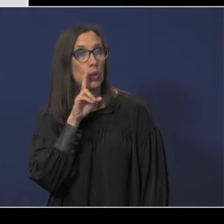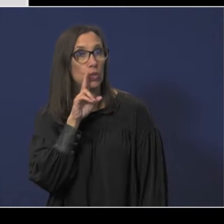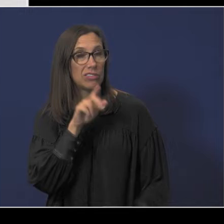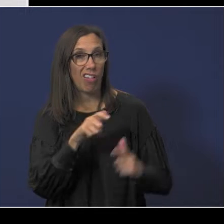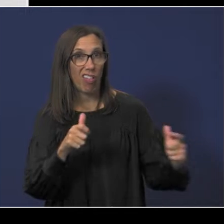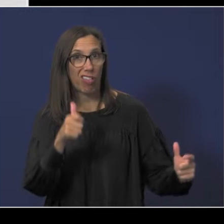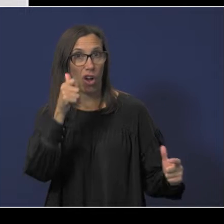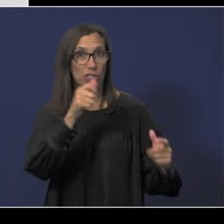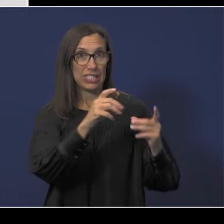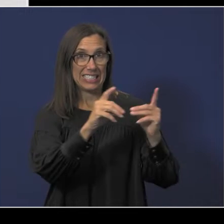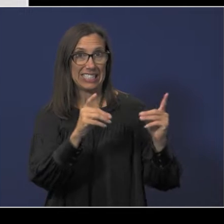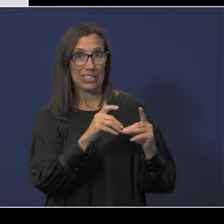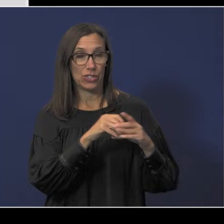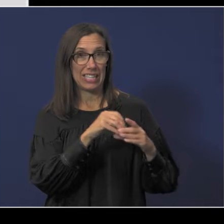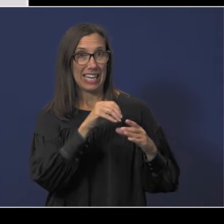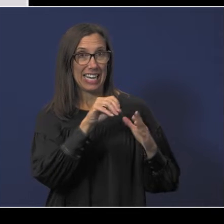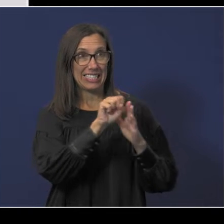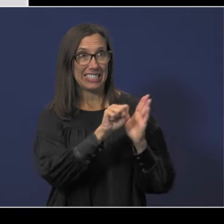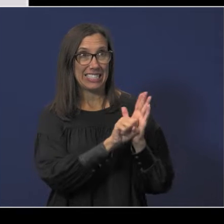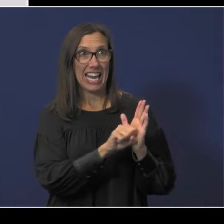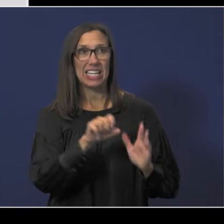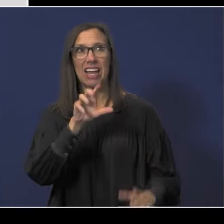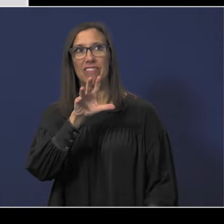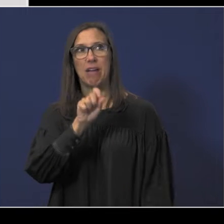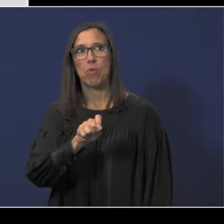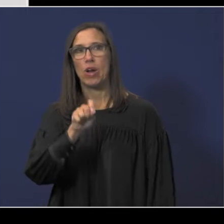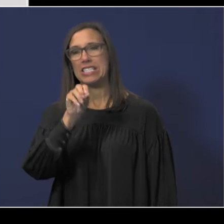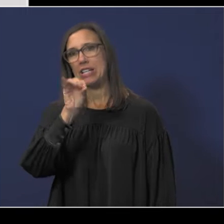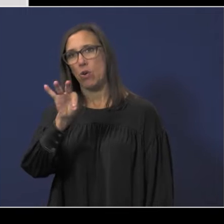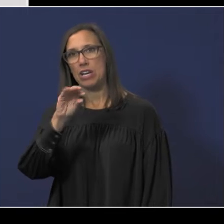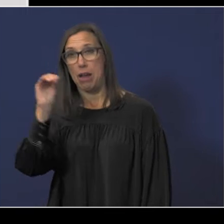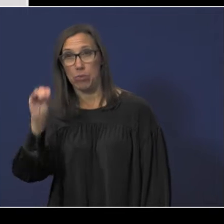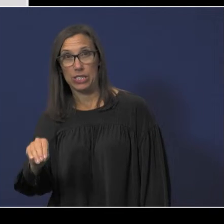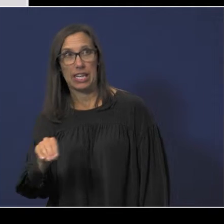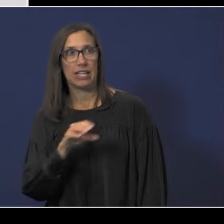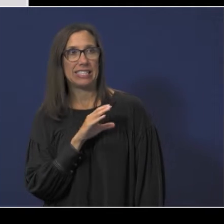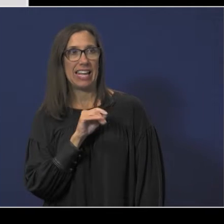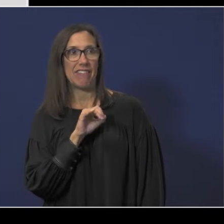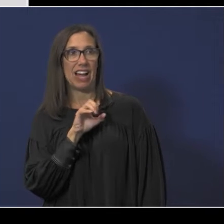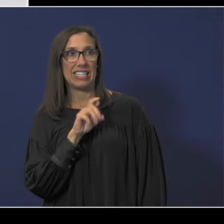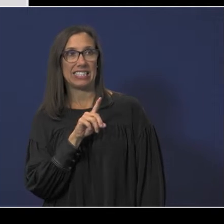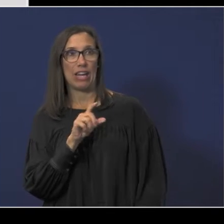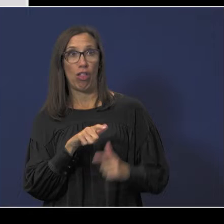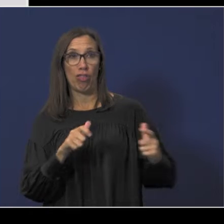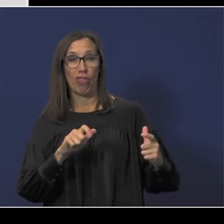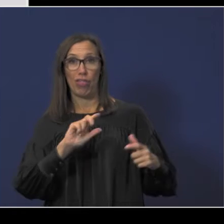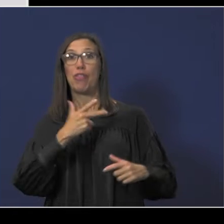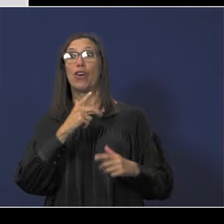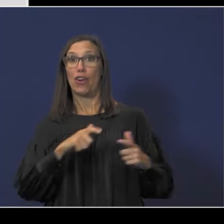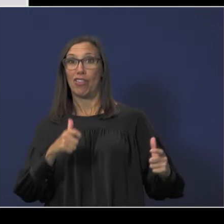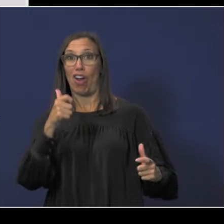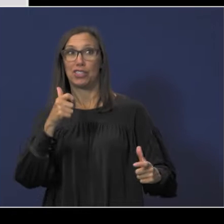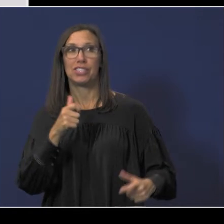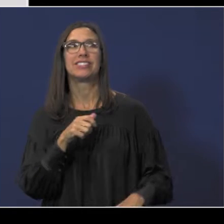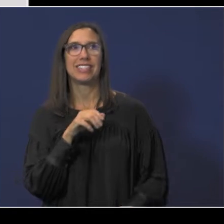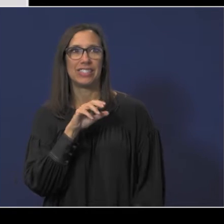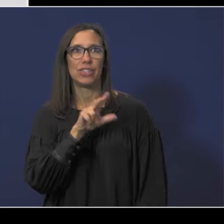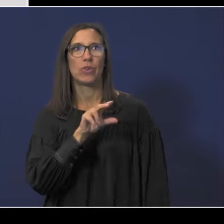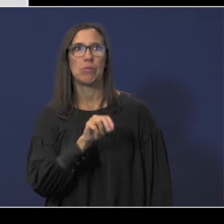the largest district in the state is at 5.09%, and CFISD, the third largest district in the state is at 3